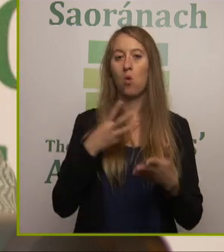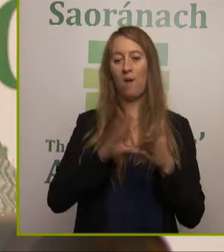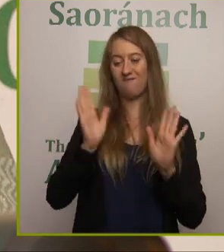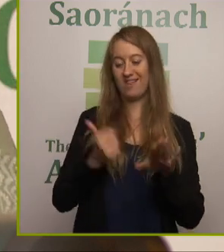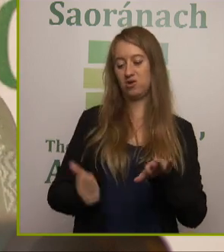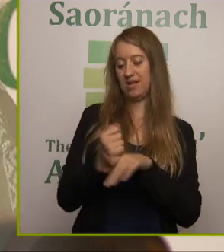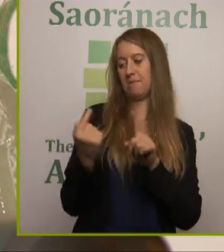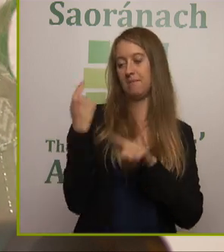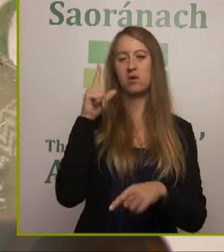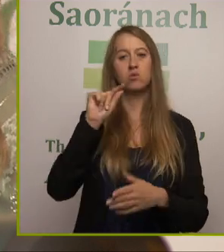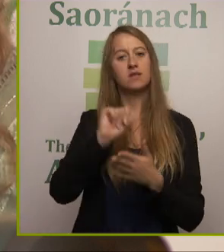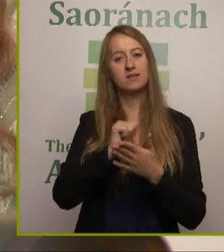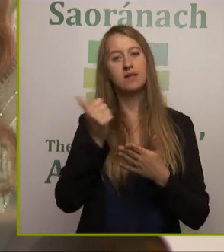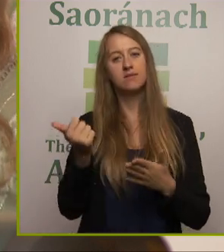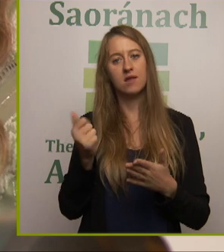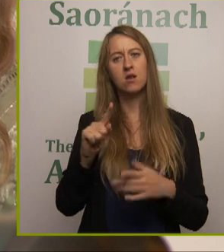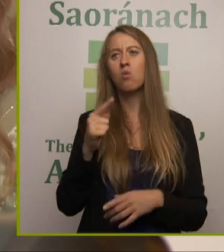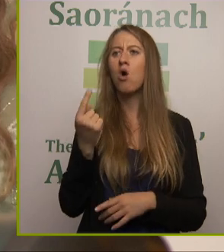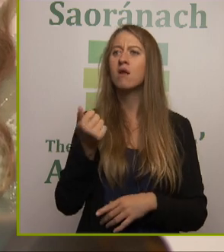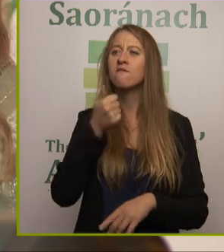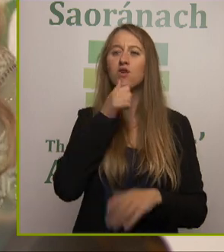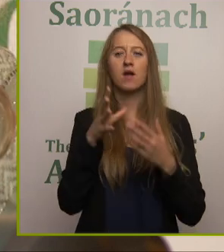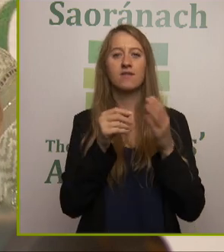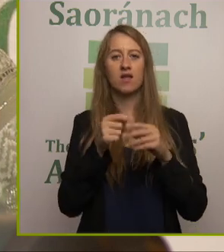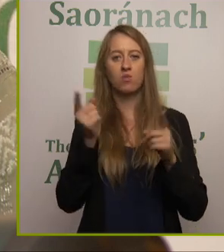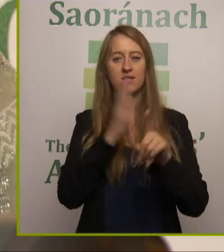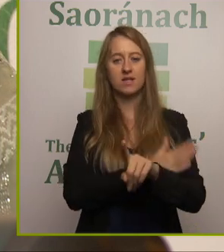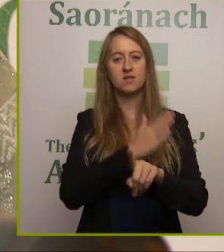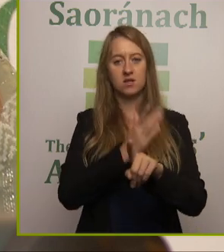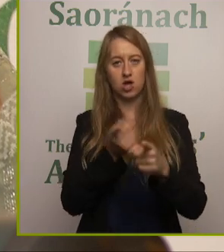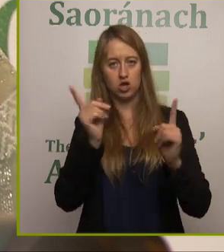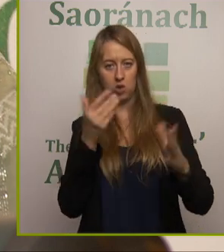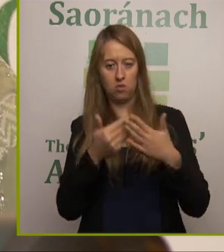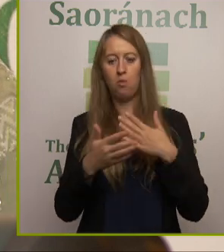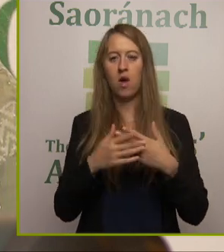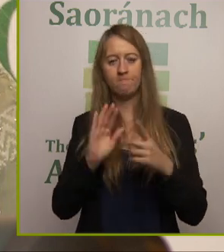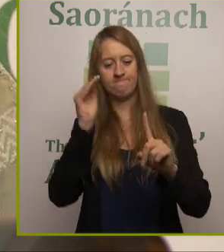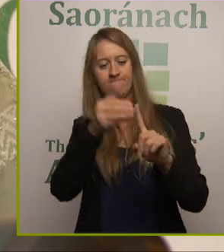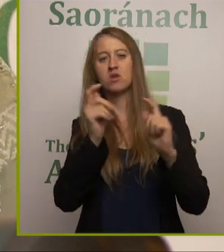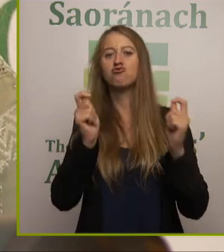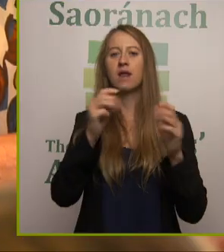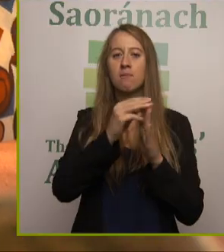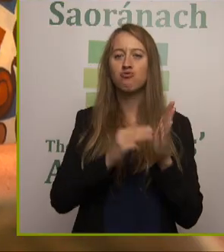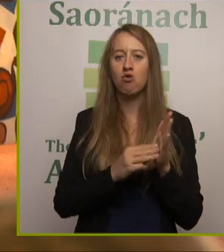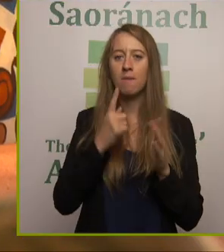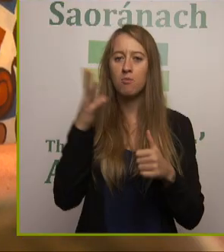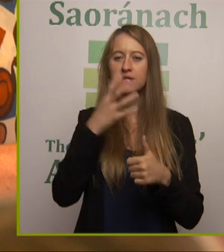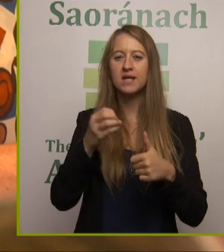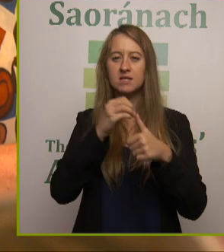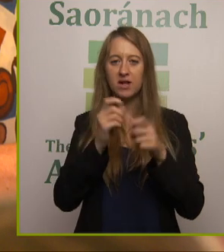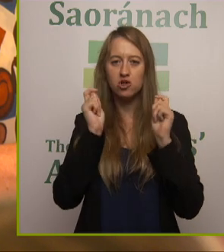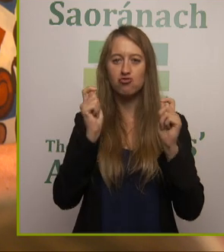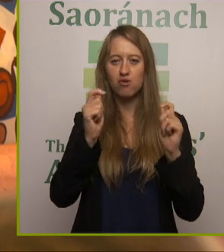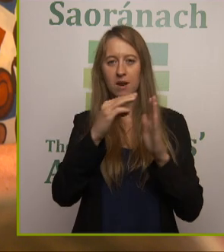in 2016, one of the first things that we did was we started off a training programme and this was a specialised training programme called the Inishon River